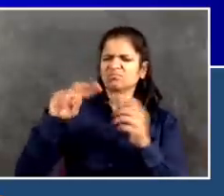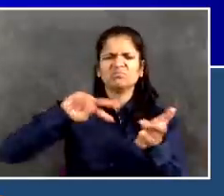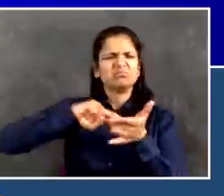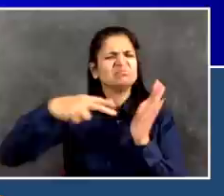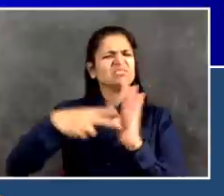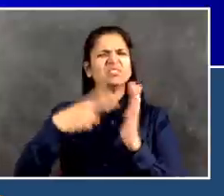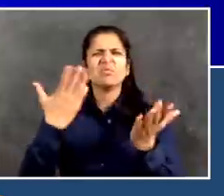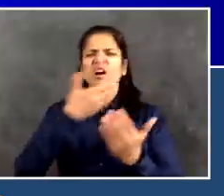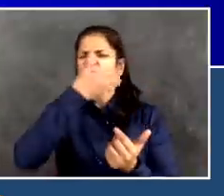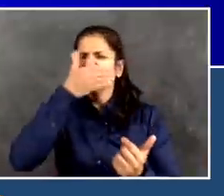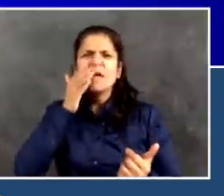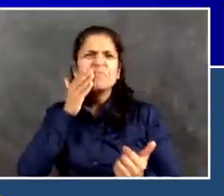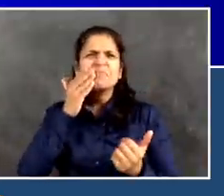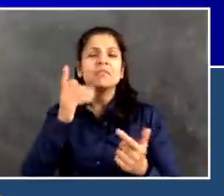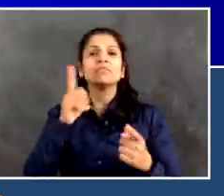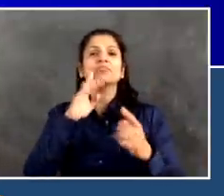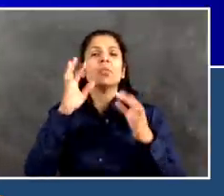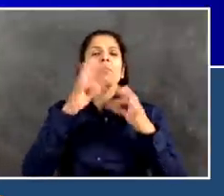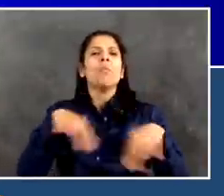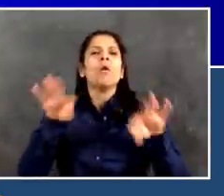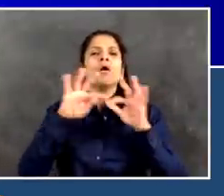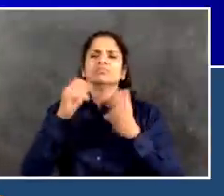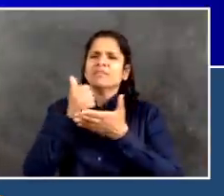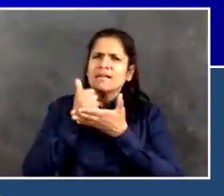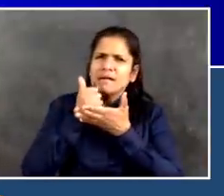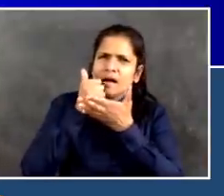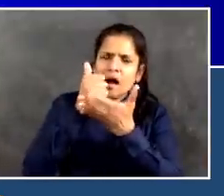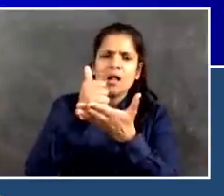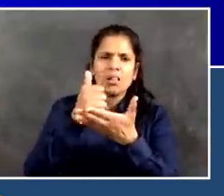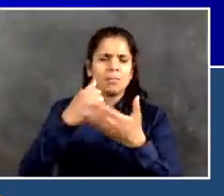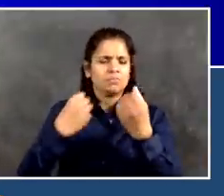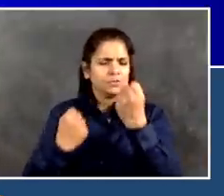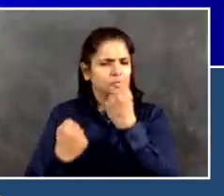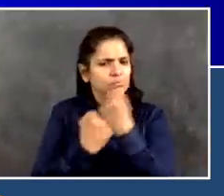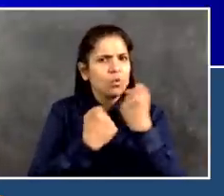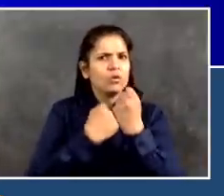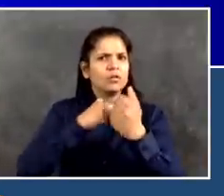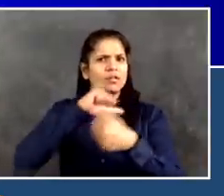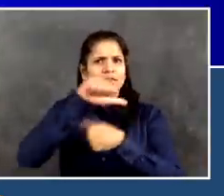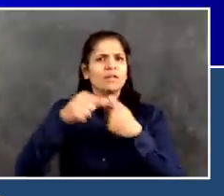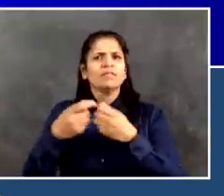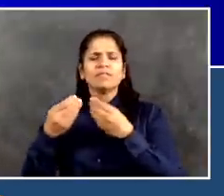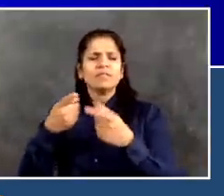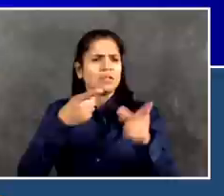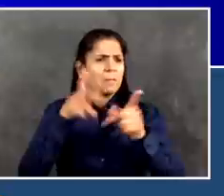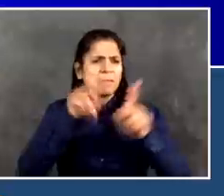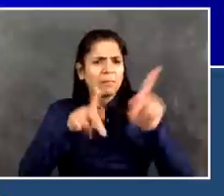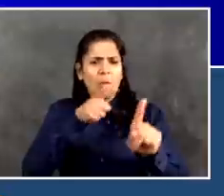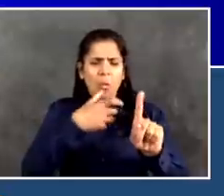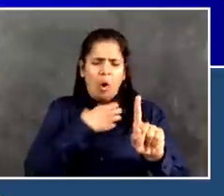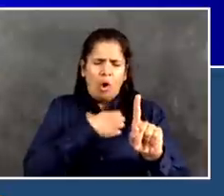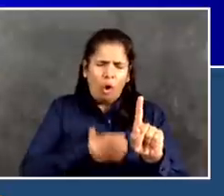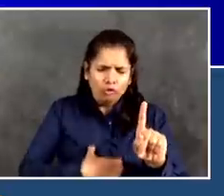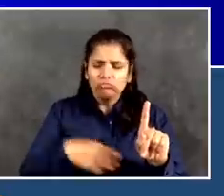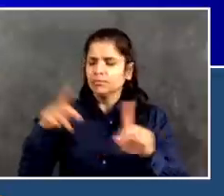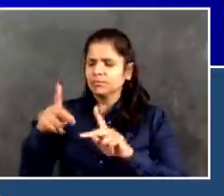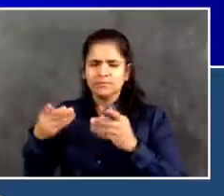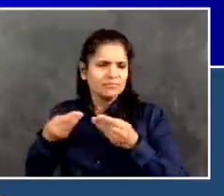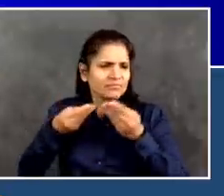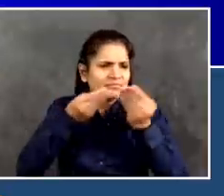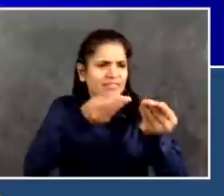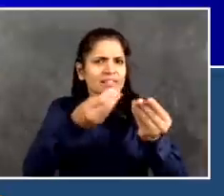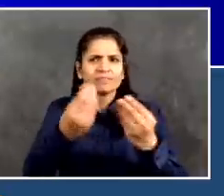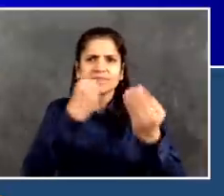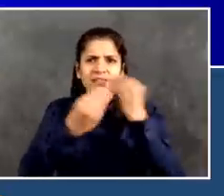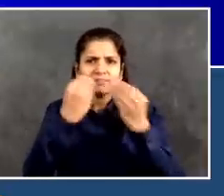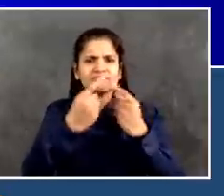And it's a crucial part of how the holiday is celebrated, to remember to be there for those in